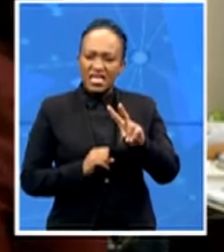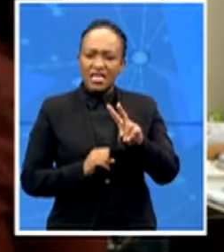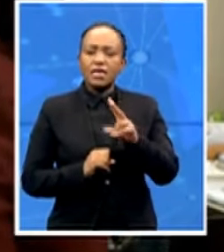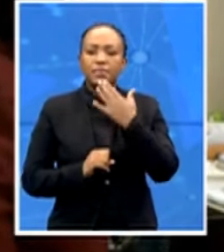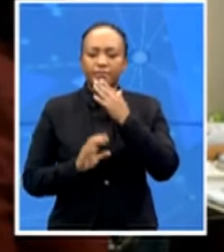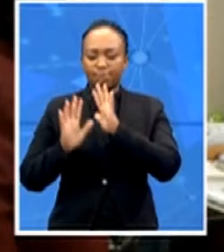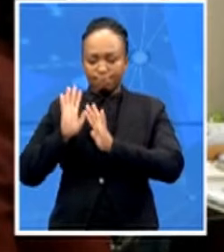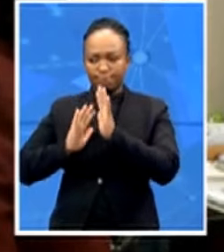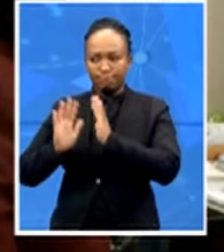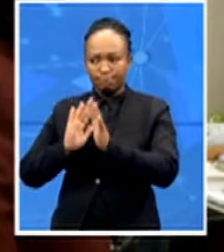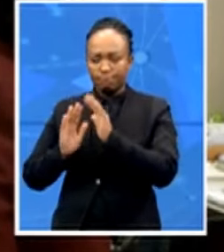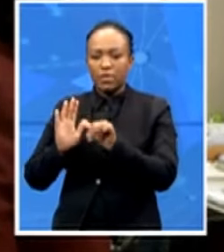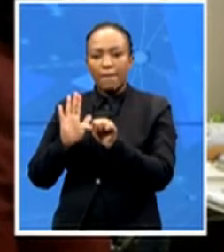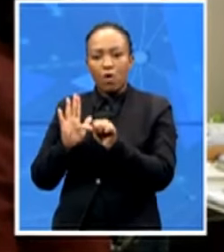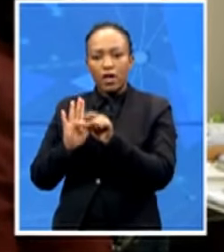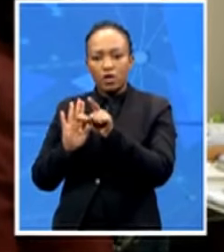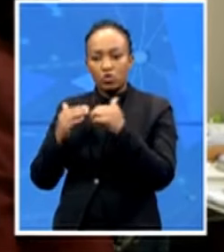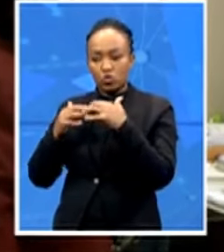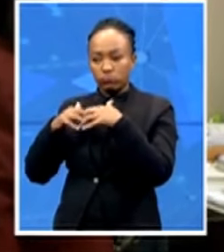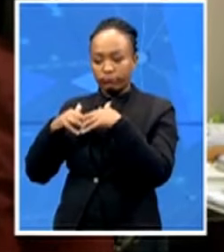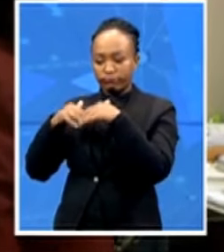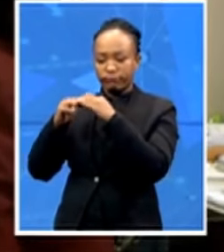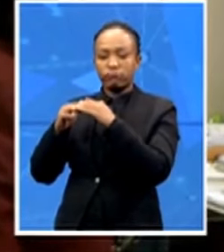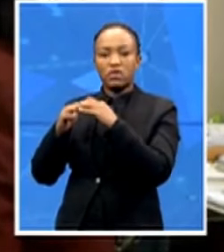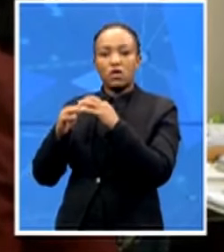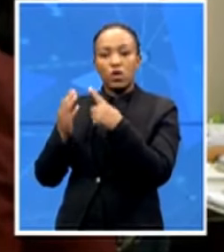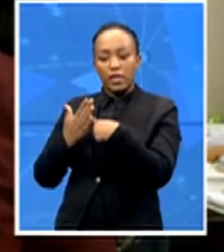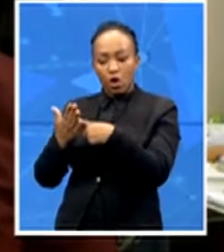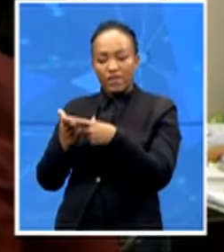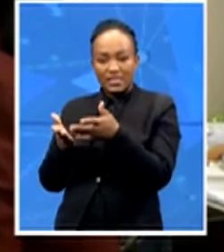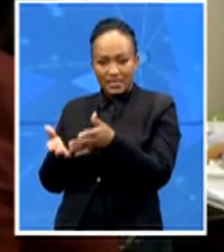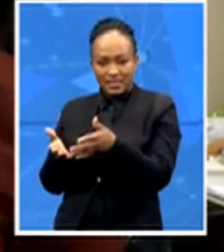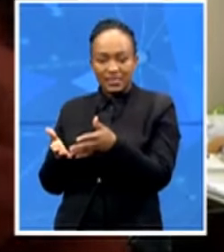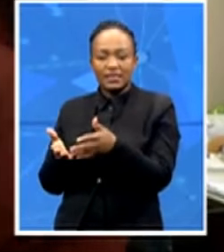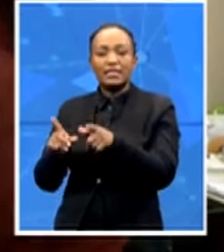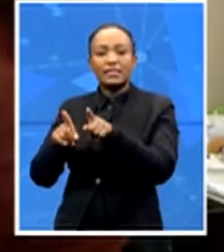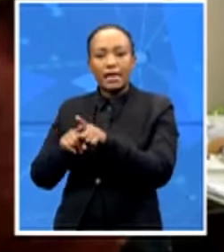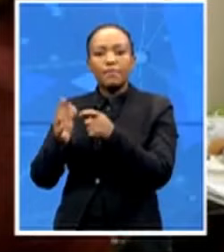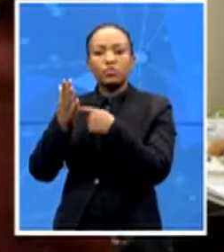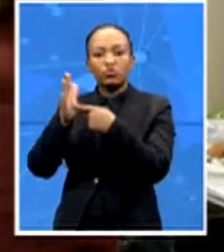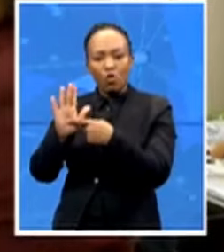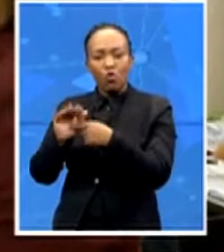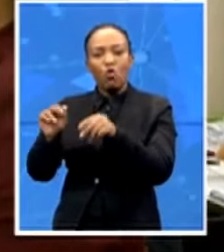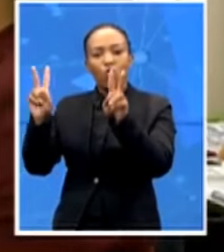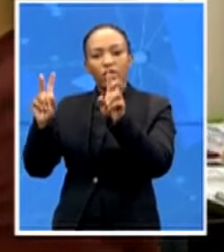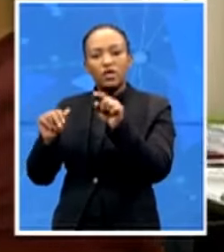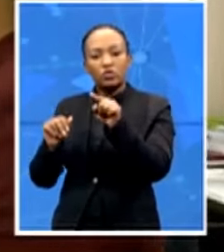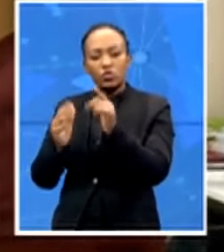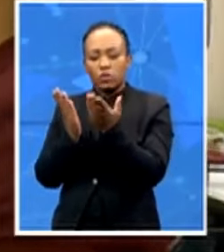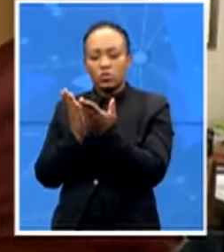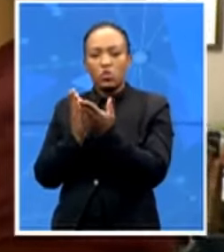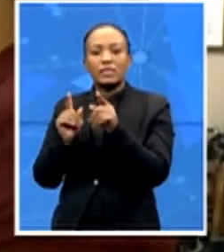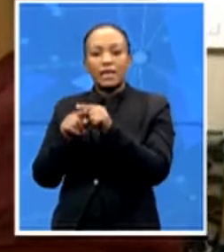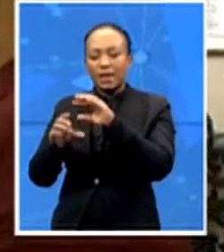this conversation starting the the highlighting of the issue issues within schools within classrooms yeah it's it's it's an